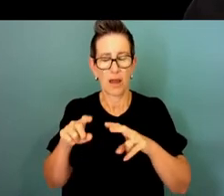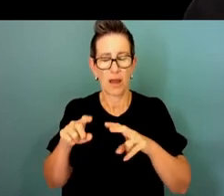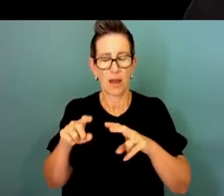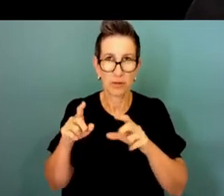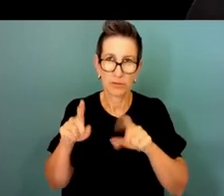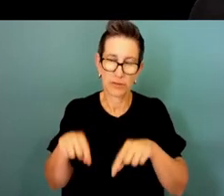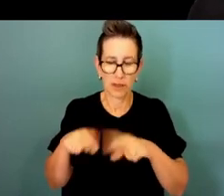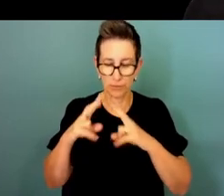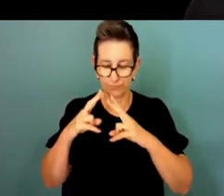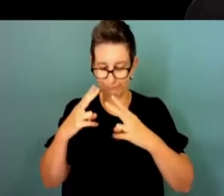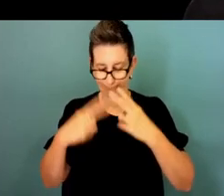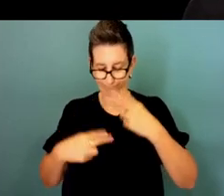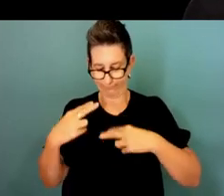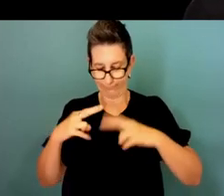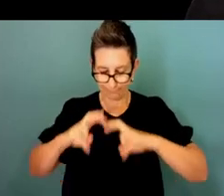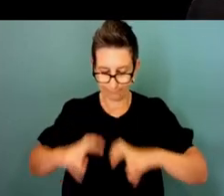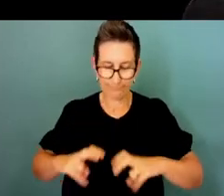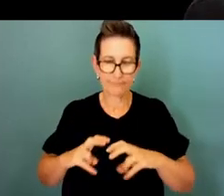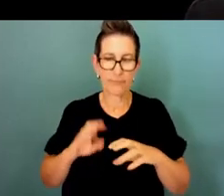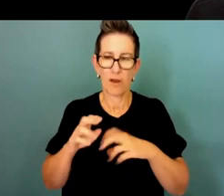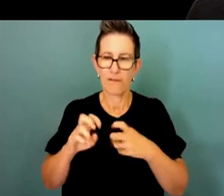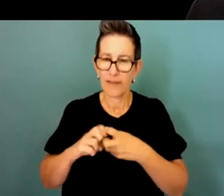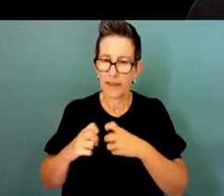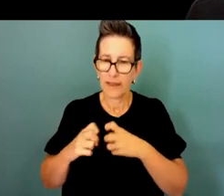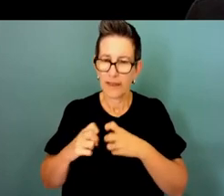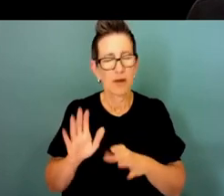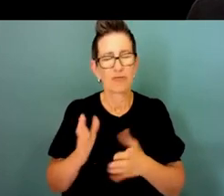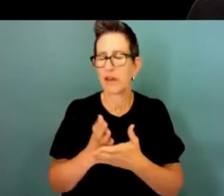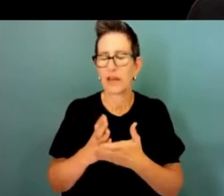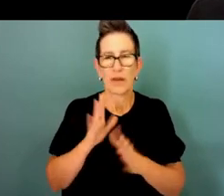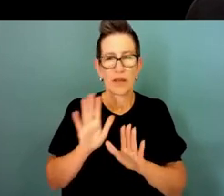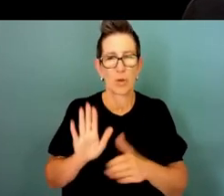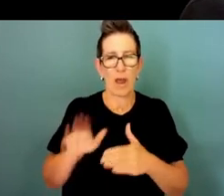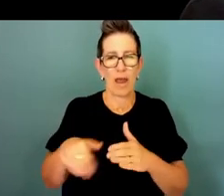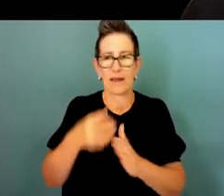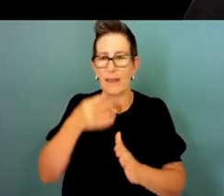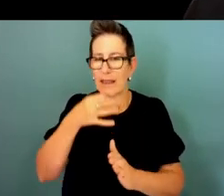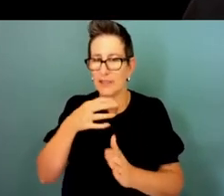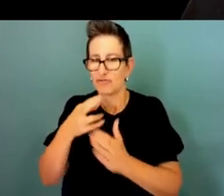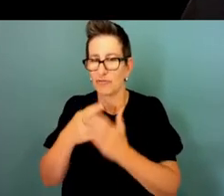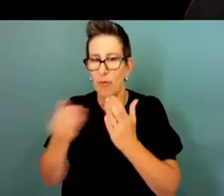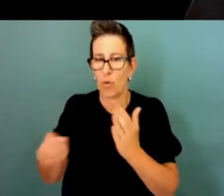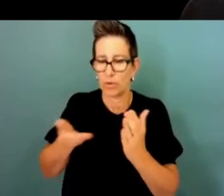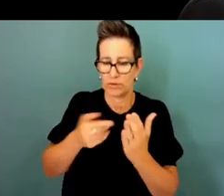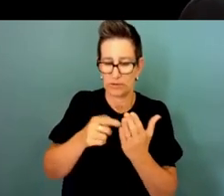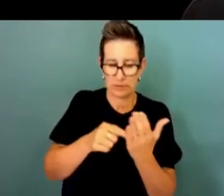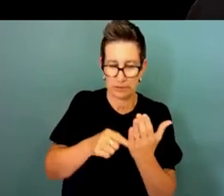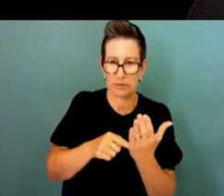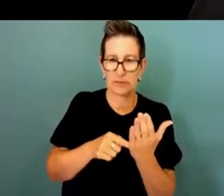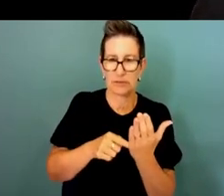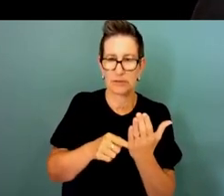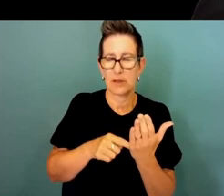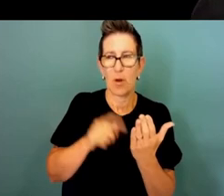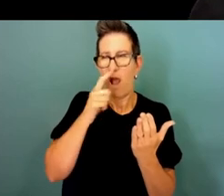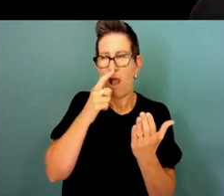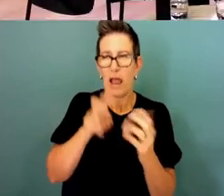until we receive the interim report from the Royal Commission and their final report and I can't get ahead of myself on that